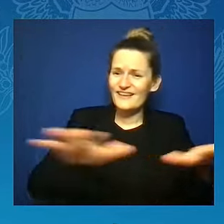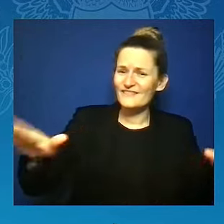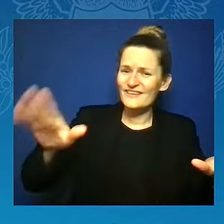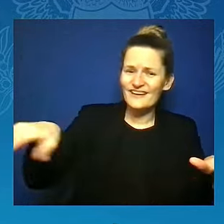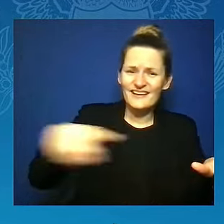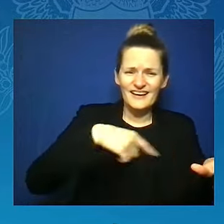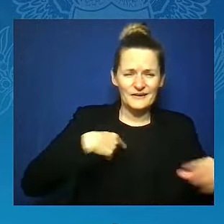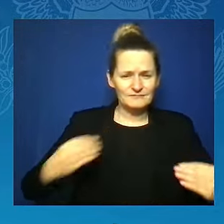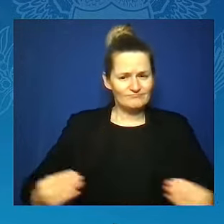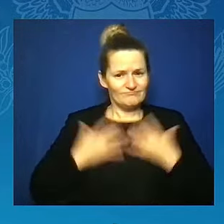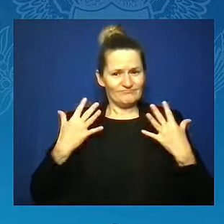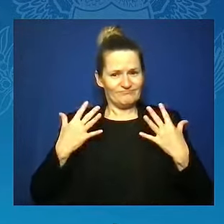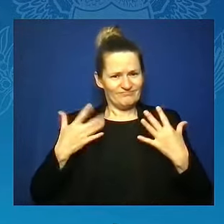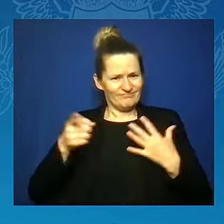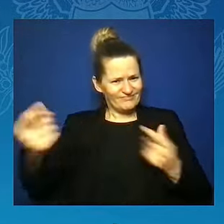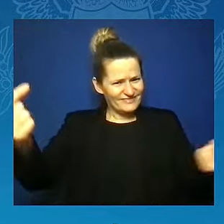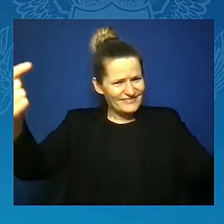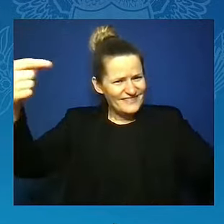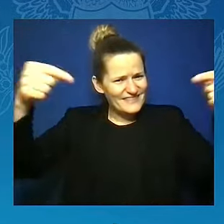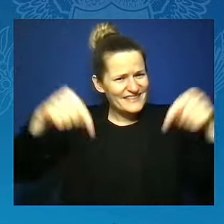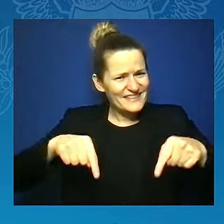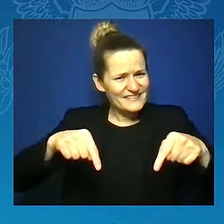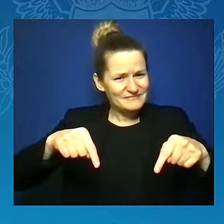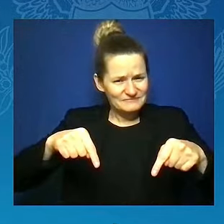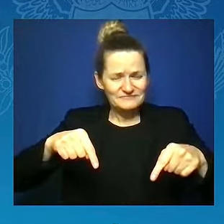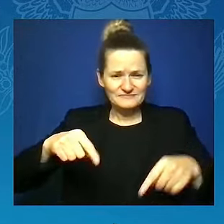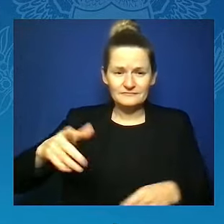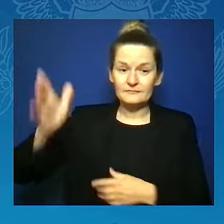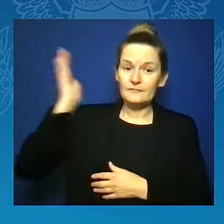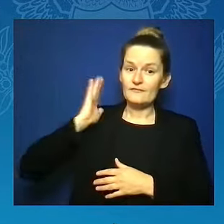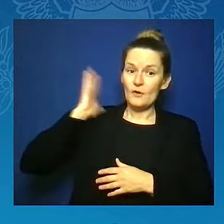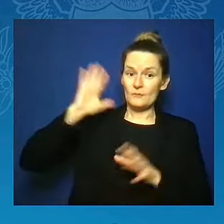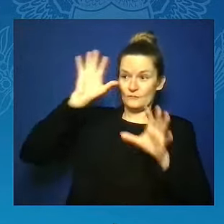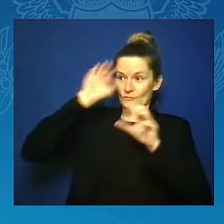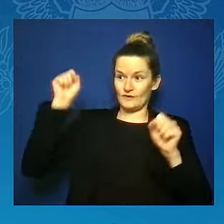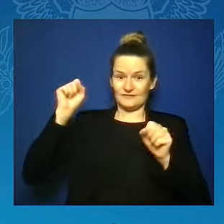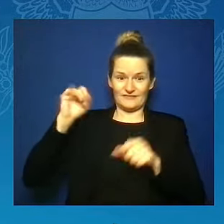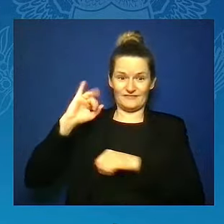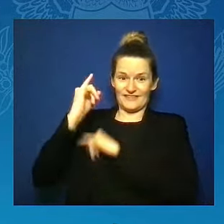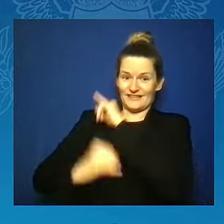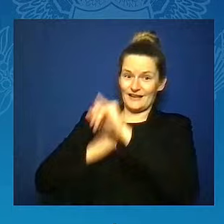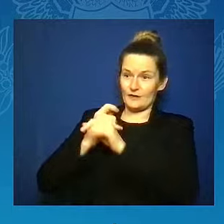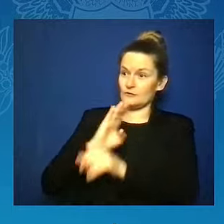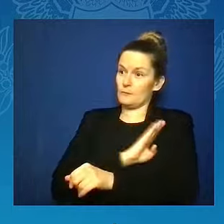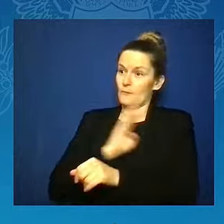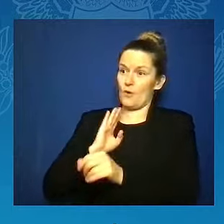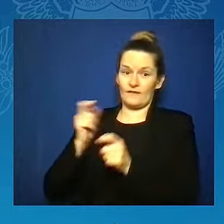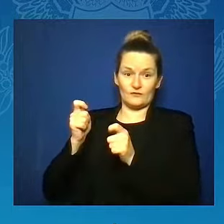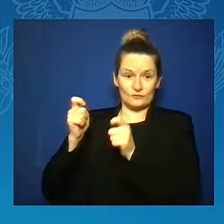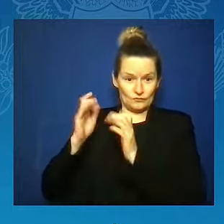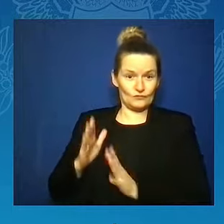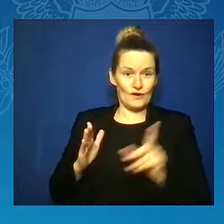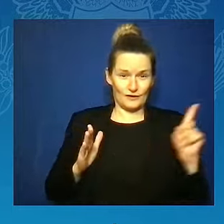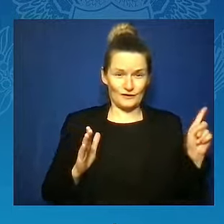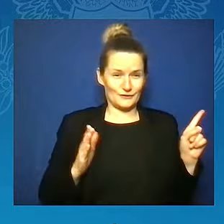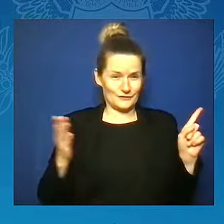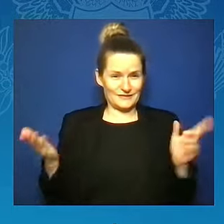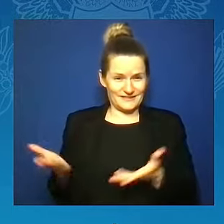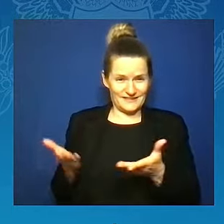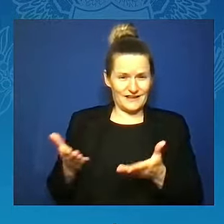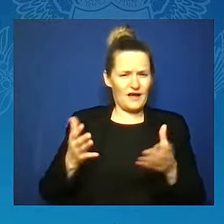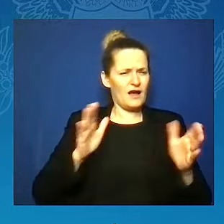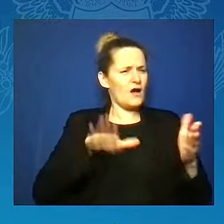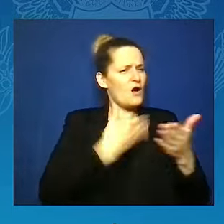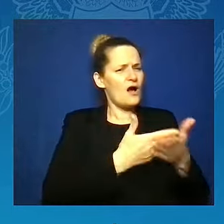are in attendance, to the International Board of Directors, and to all of the fine members of Zeta Phi